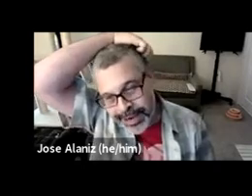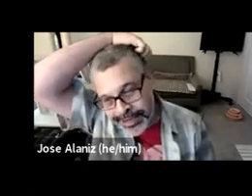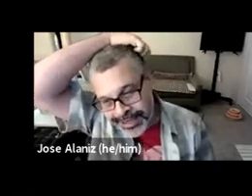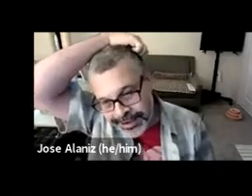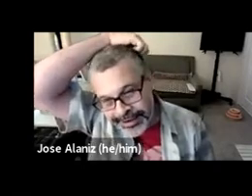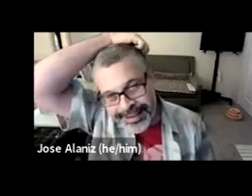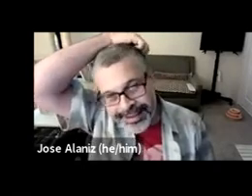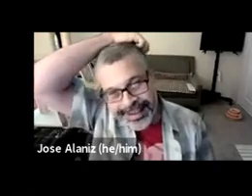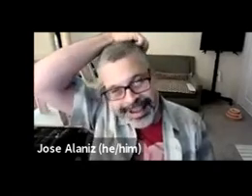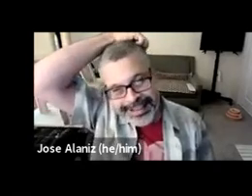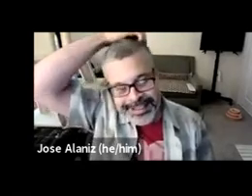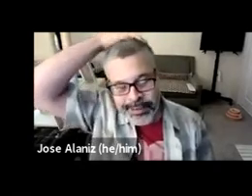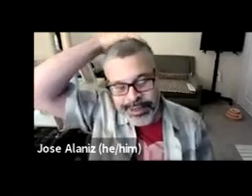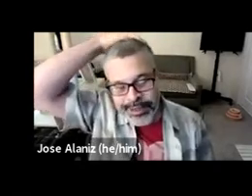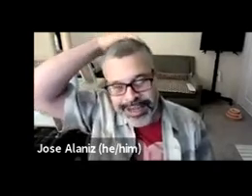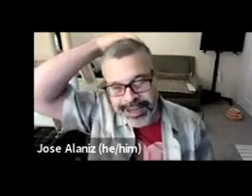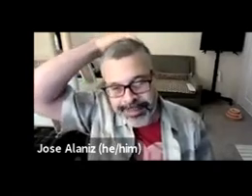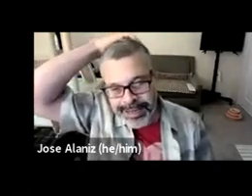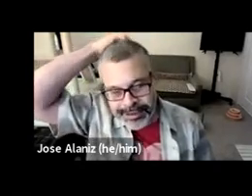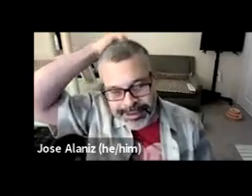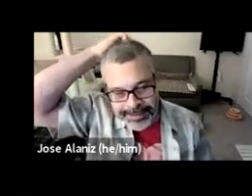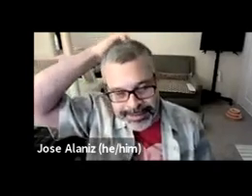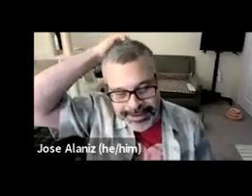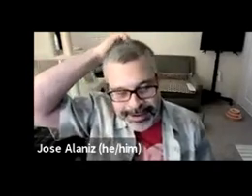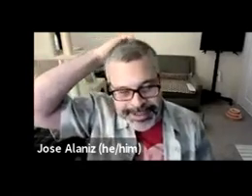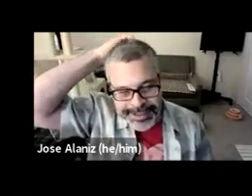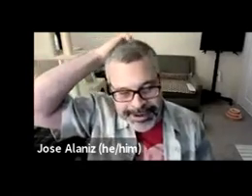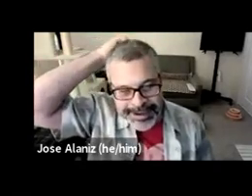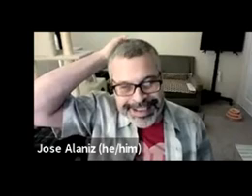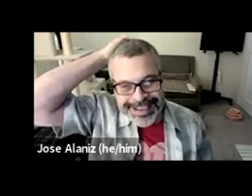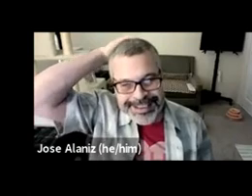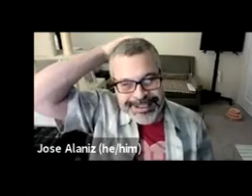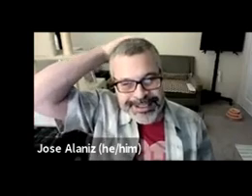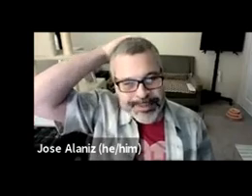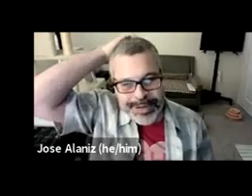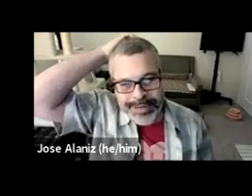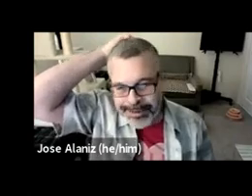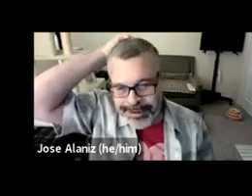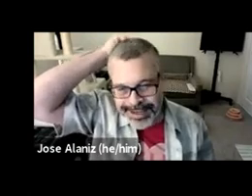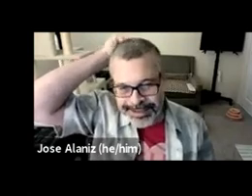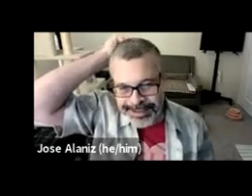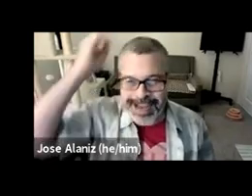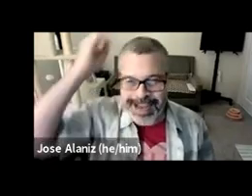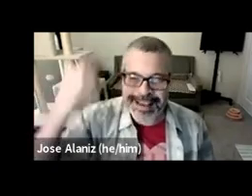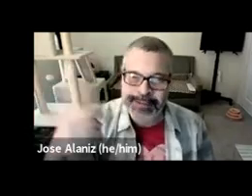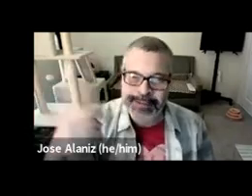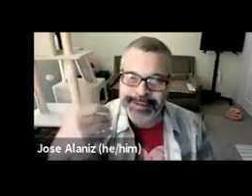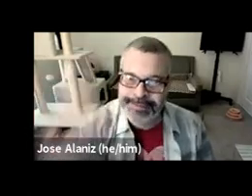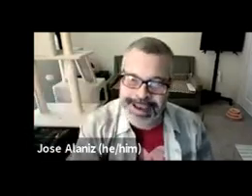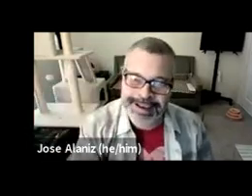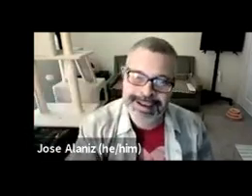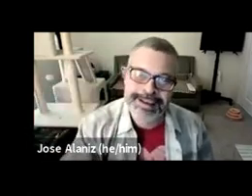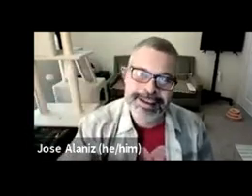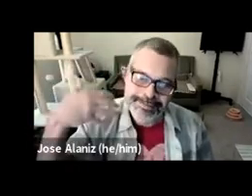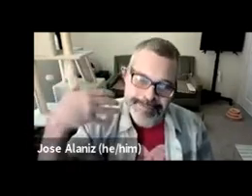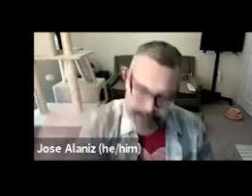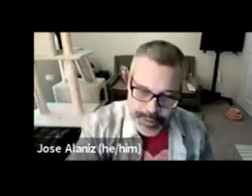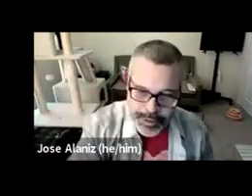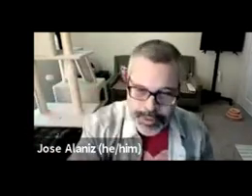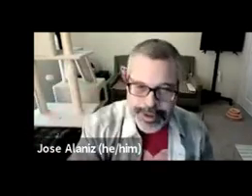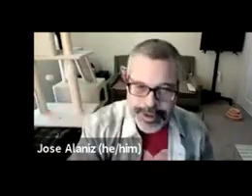supreme irony here, and this is pointed out by Charles Hatfield, the Columbia scholar. There's a supreme irony in the fact that we are finding